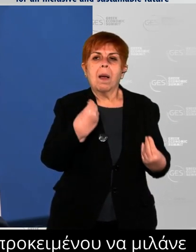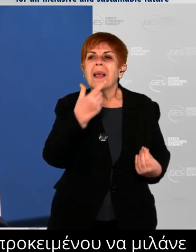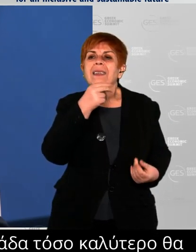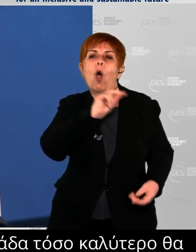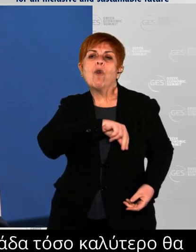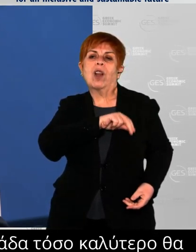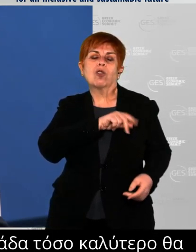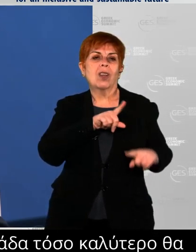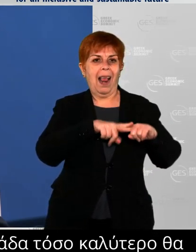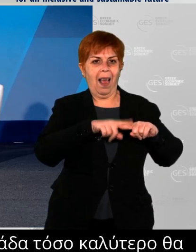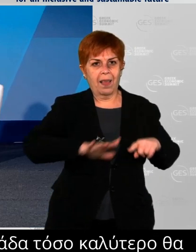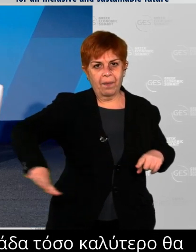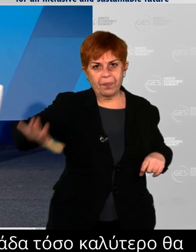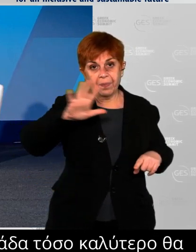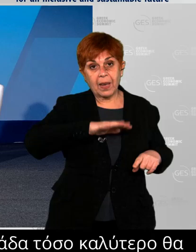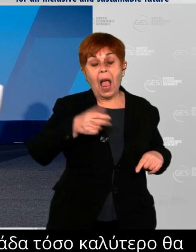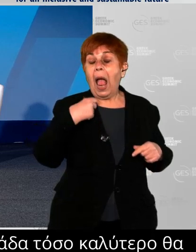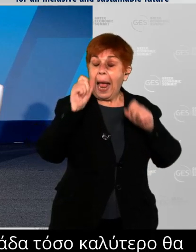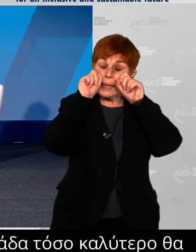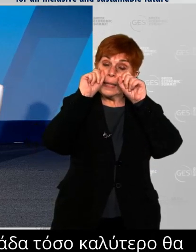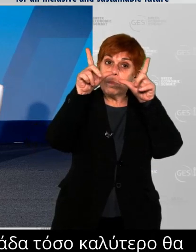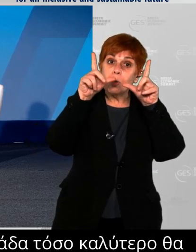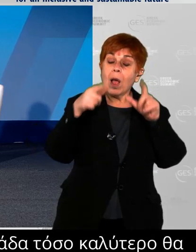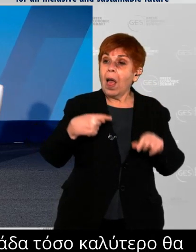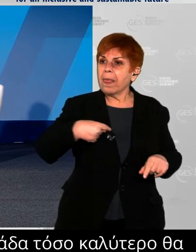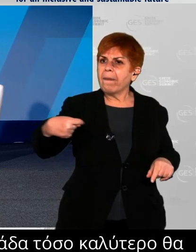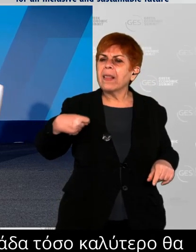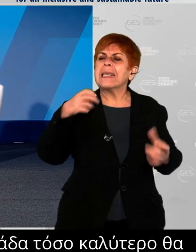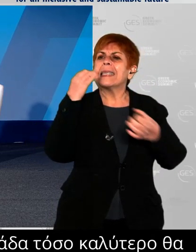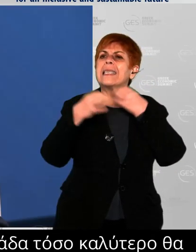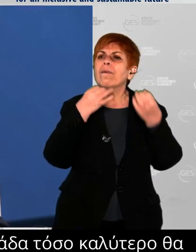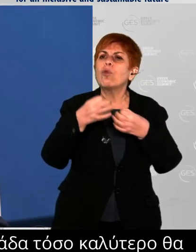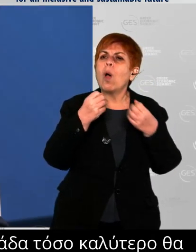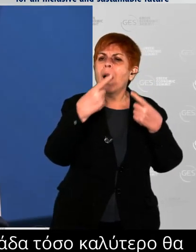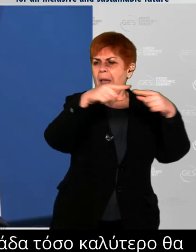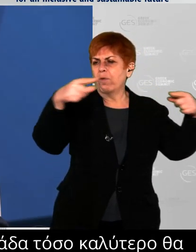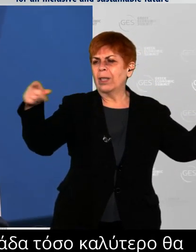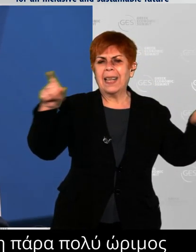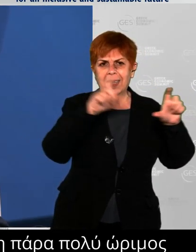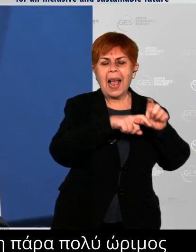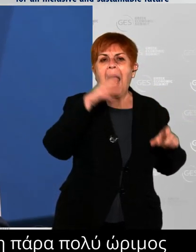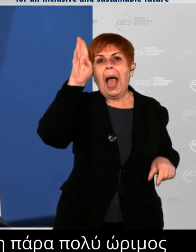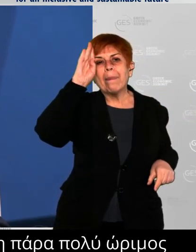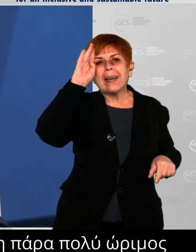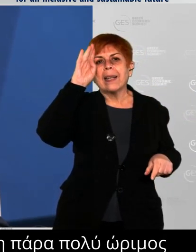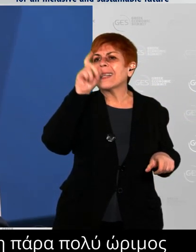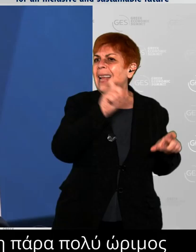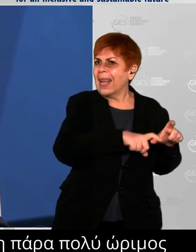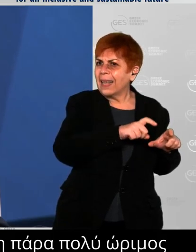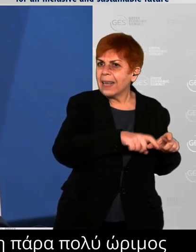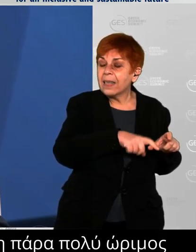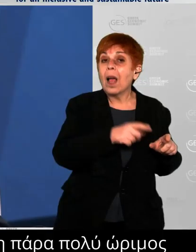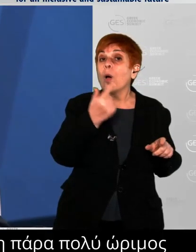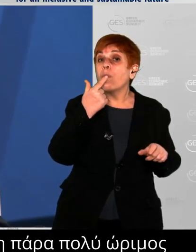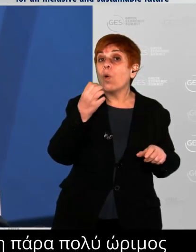of CEOs and top corporate leaders from American firms who've described Minister Perikakis to